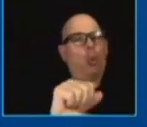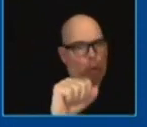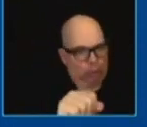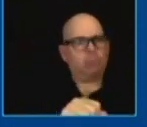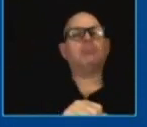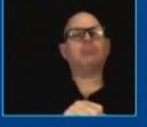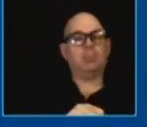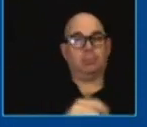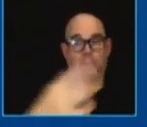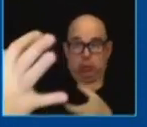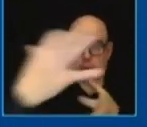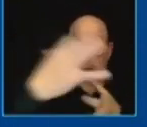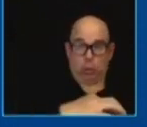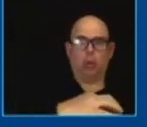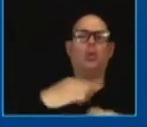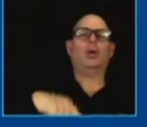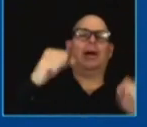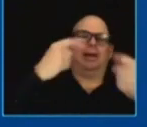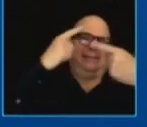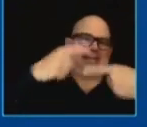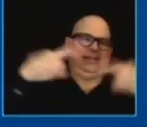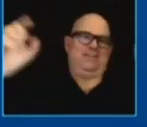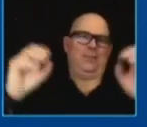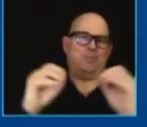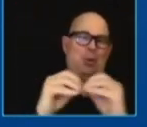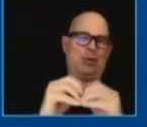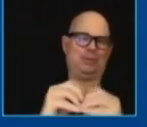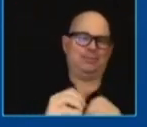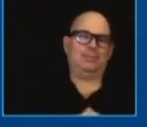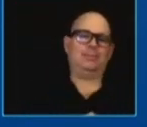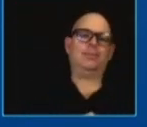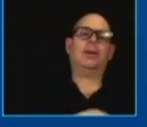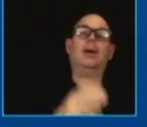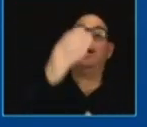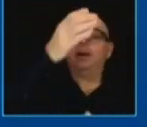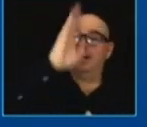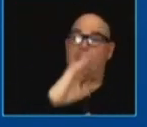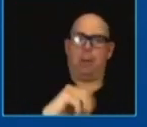god bless you all and may may god protect our troops thank you thank you thank you